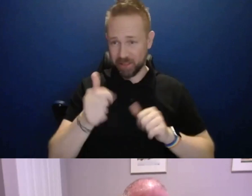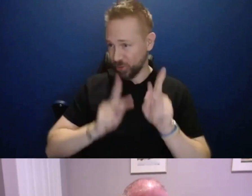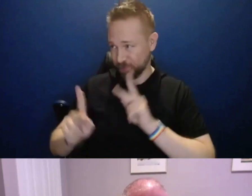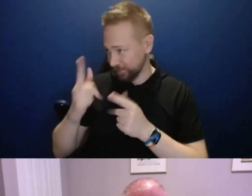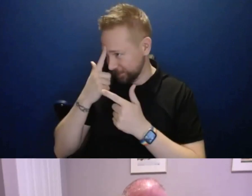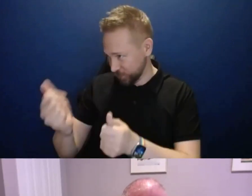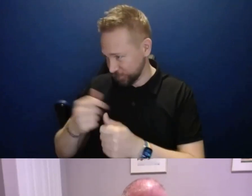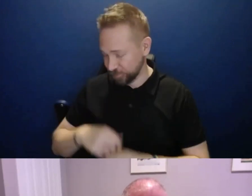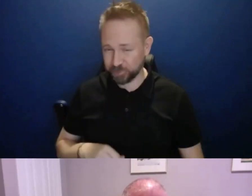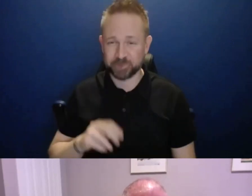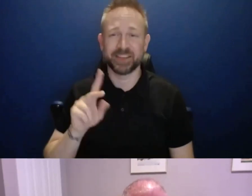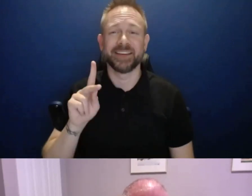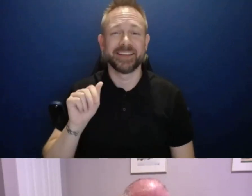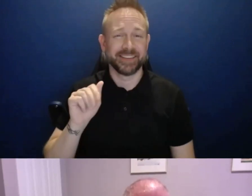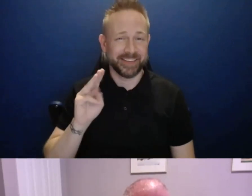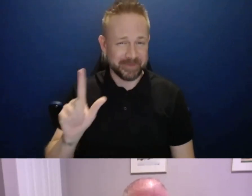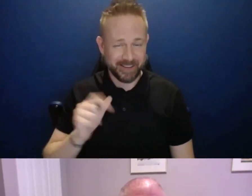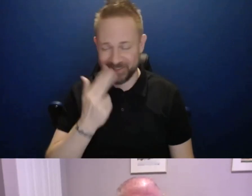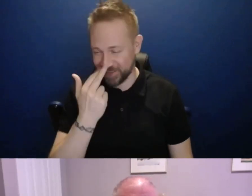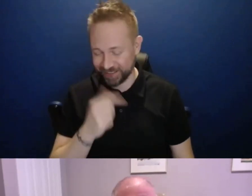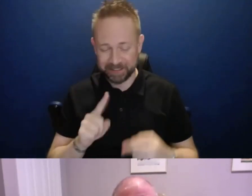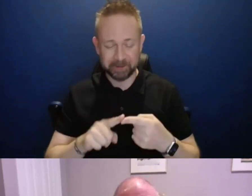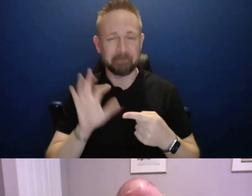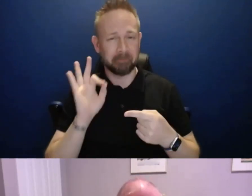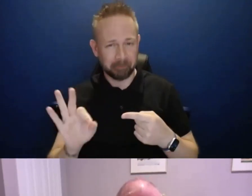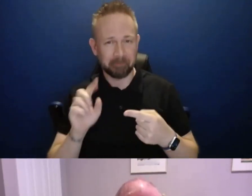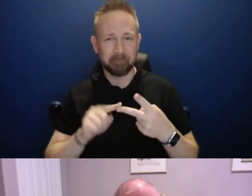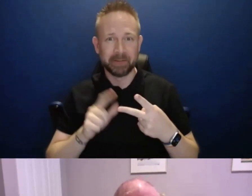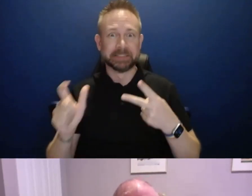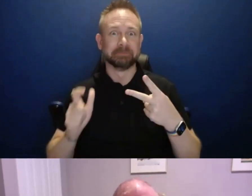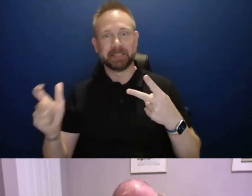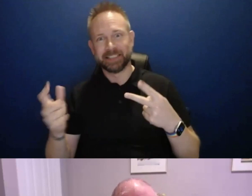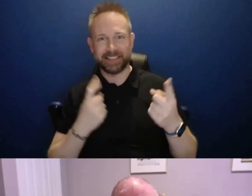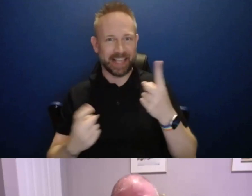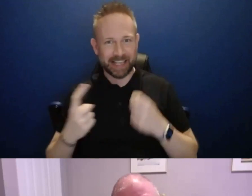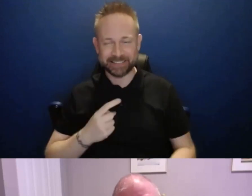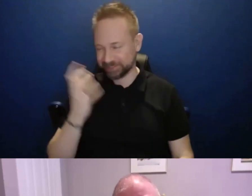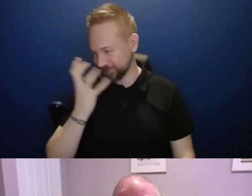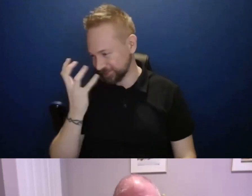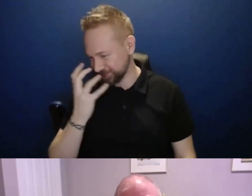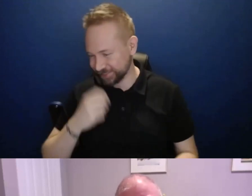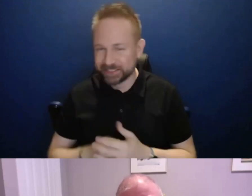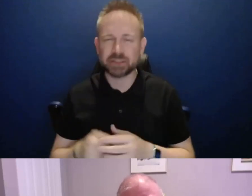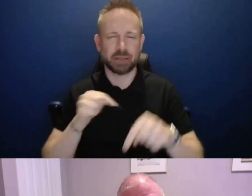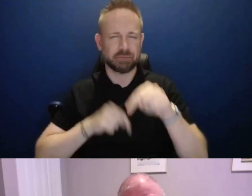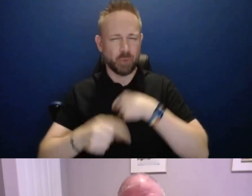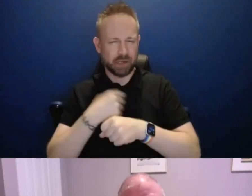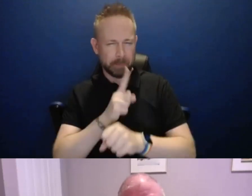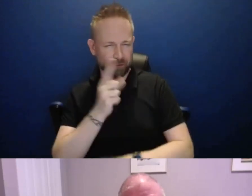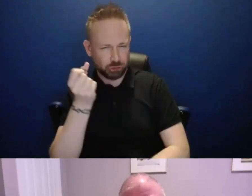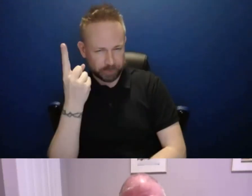Kamal, you picked a small one and a big one, either end of the spectrum here. So just as clarification, when you say multimedia,